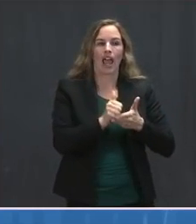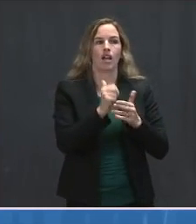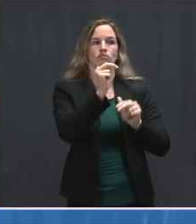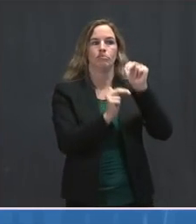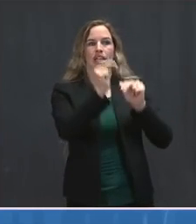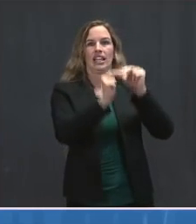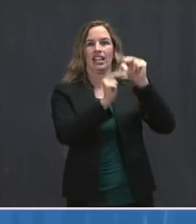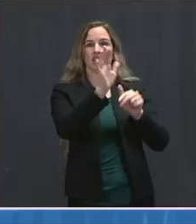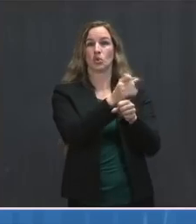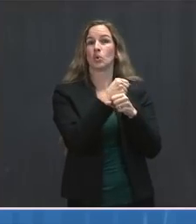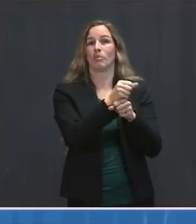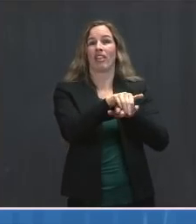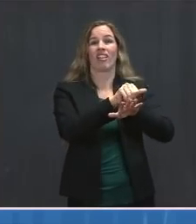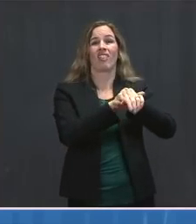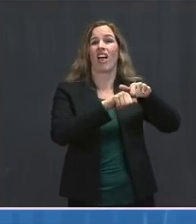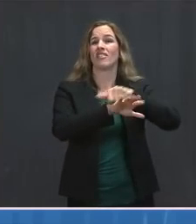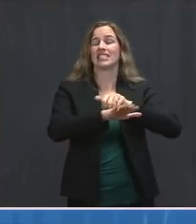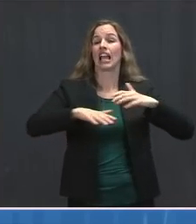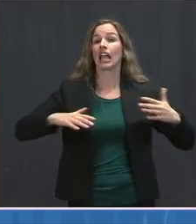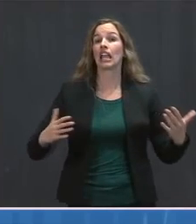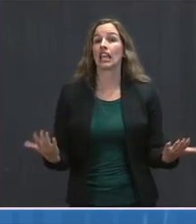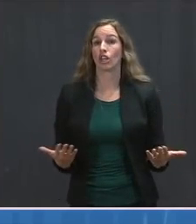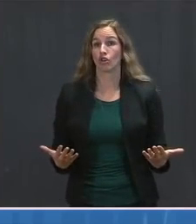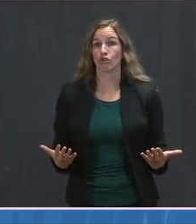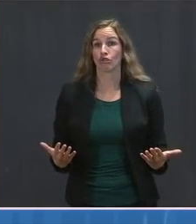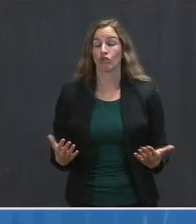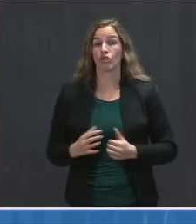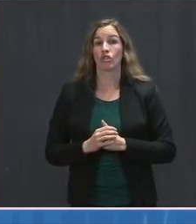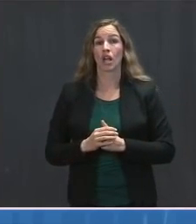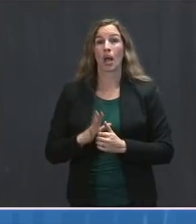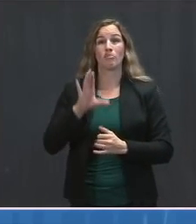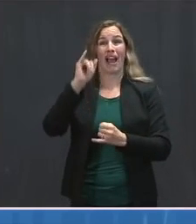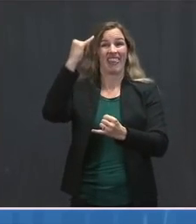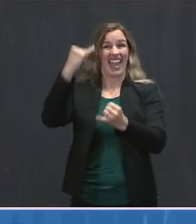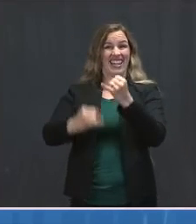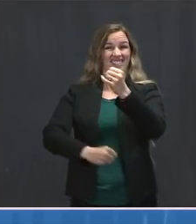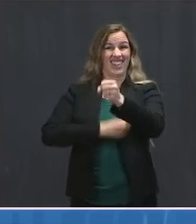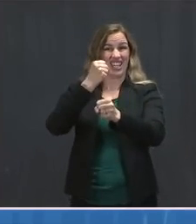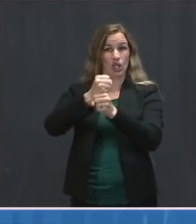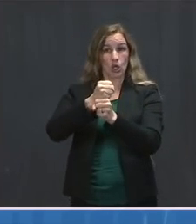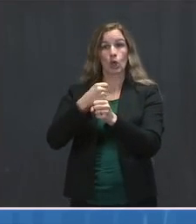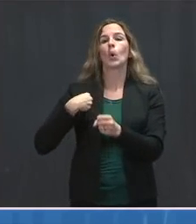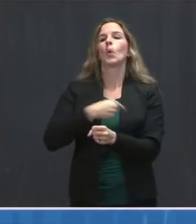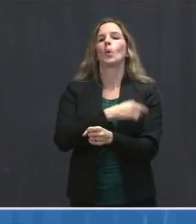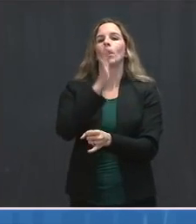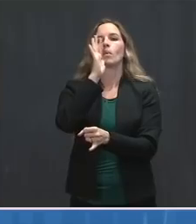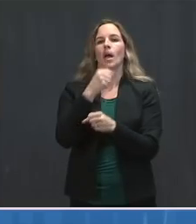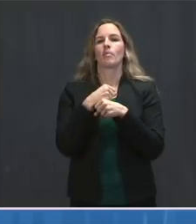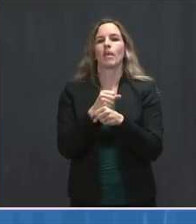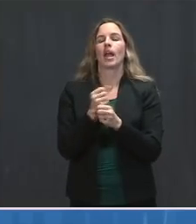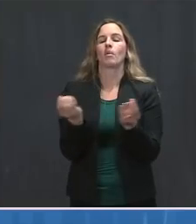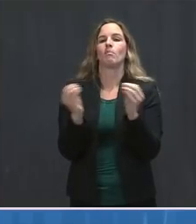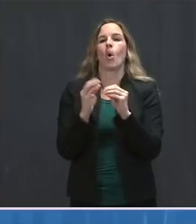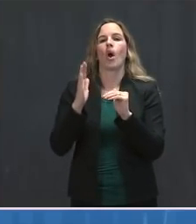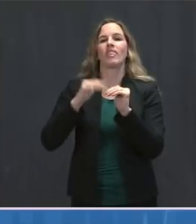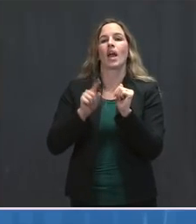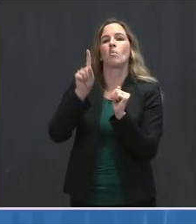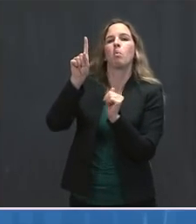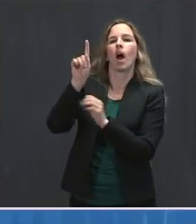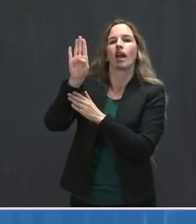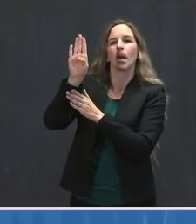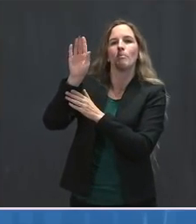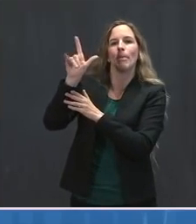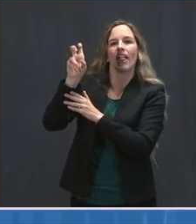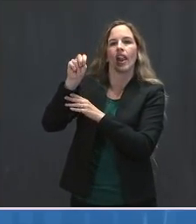right here in the U.S. as well. And by the end of the year, we'll produce more than a billion nitrile gloves a month right here in America.